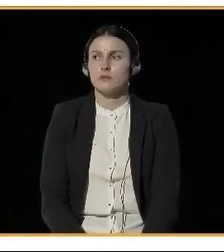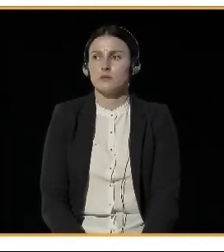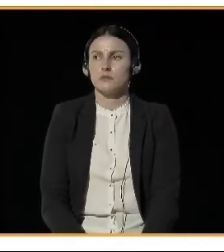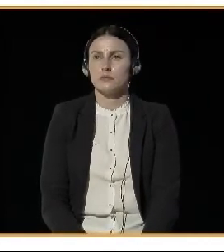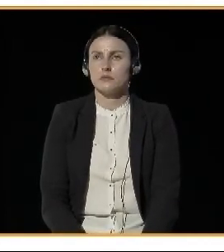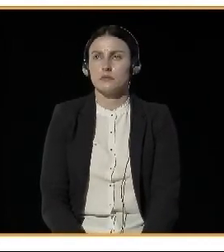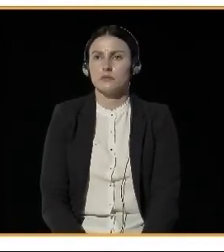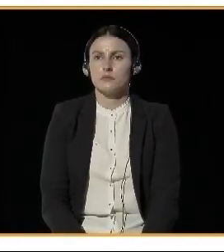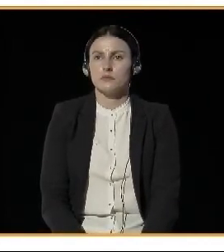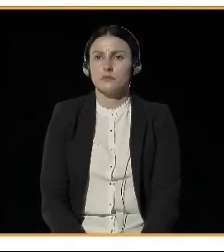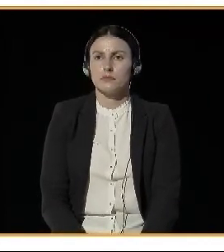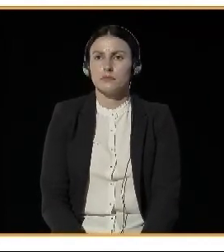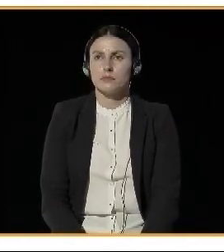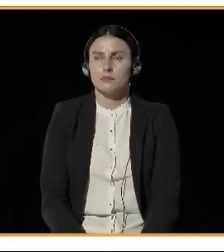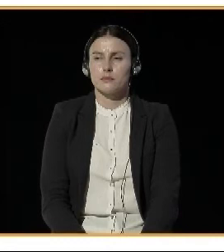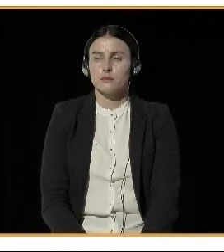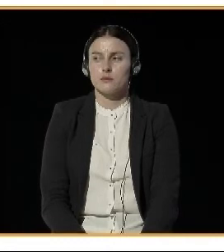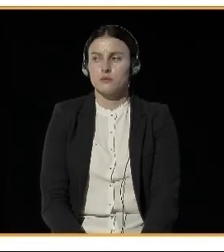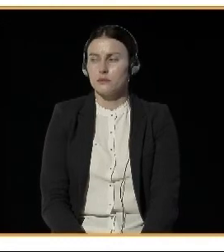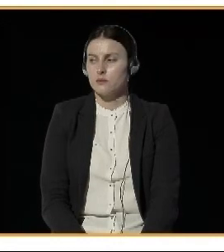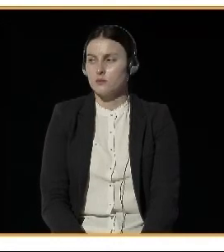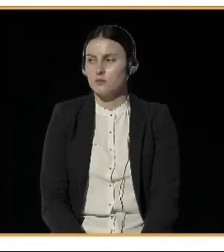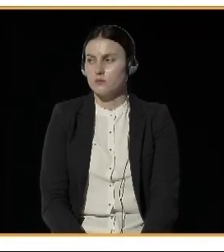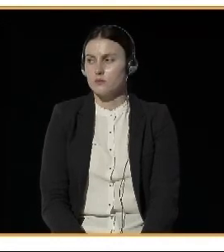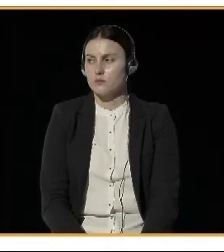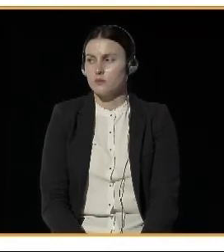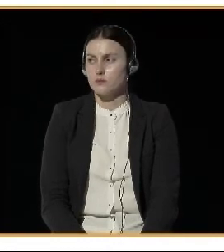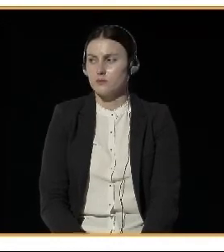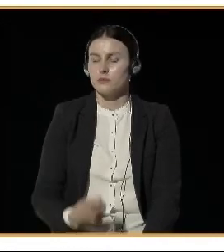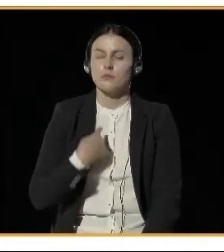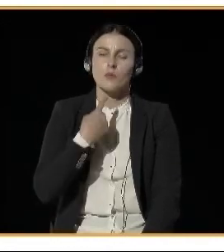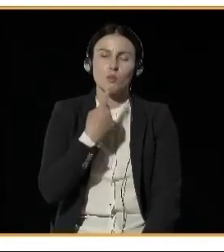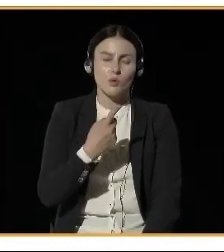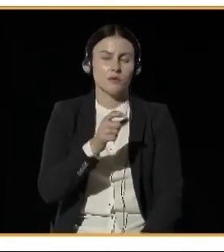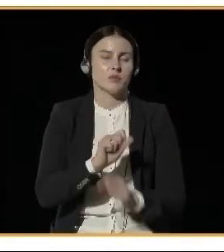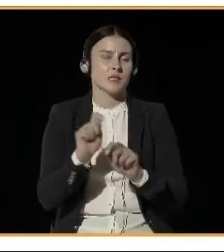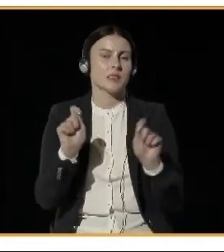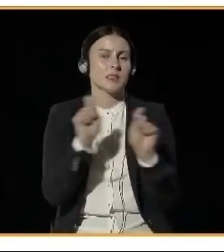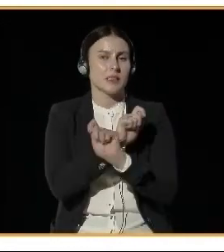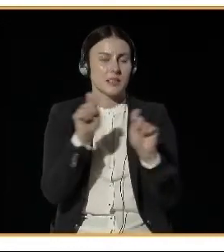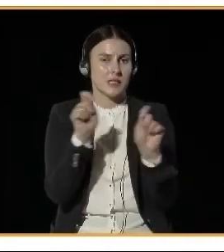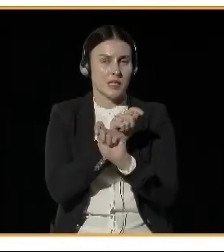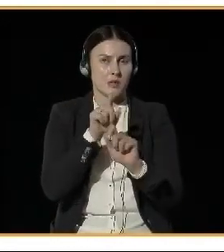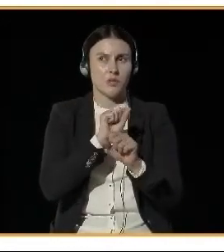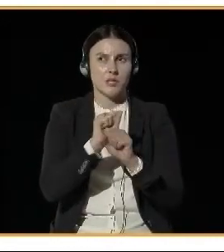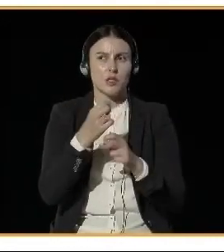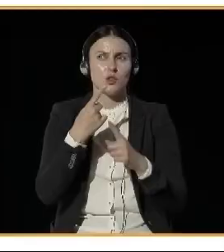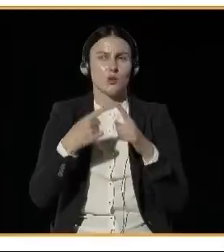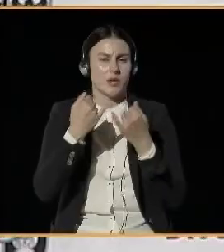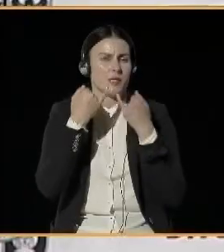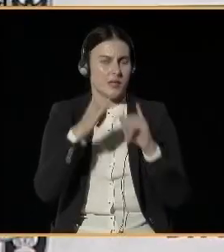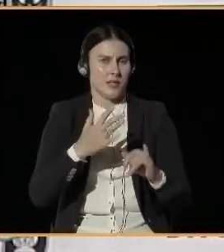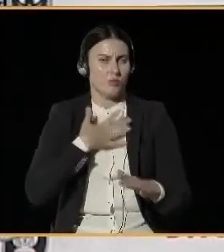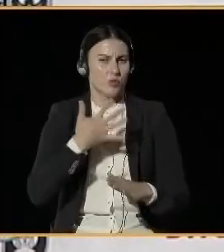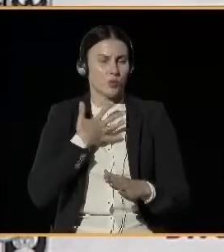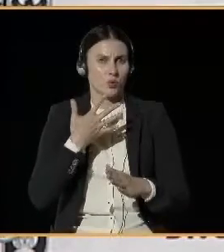a little bit different challenge than pollution from domestic